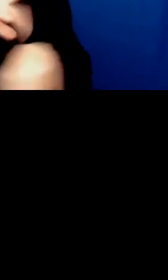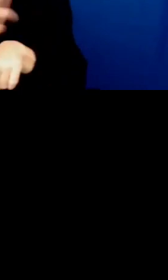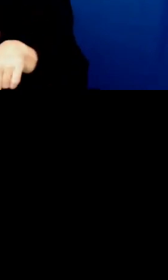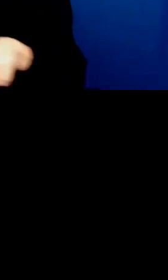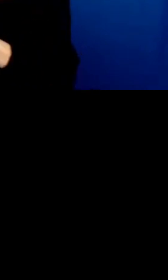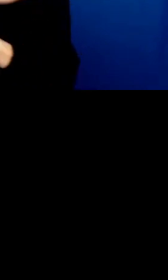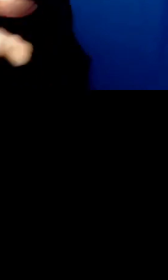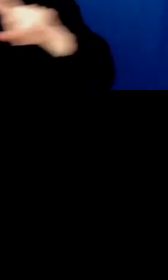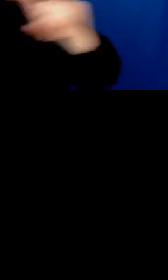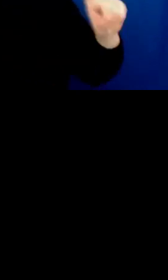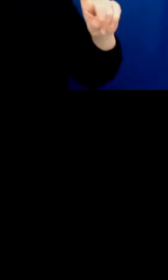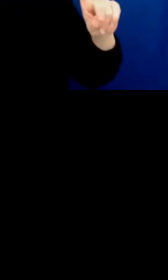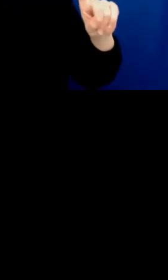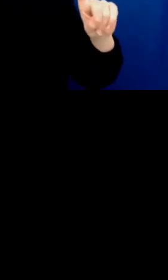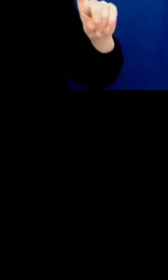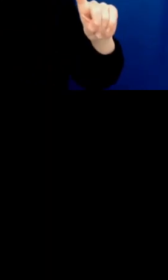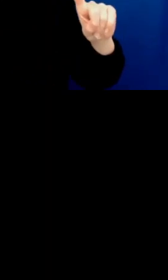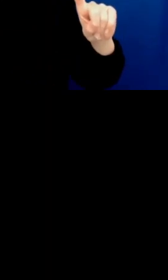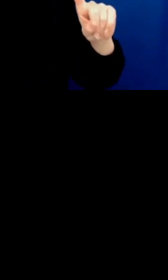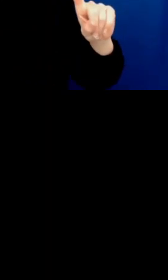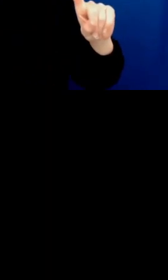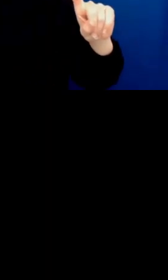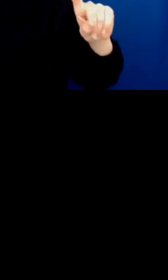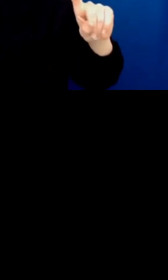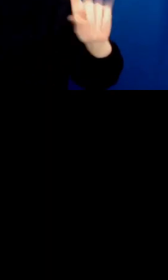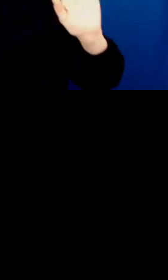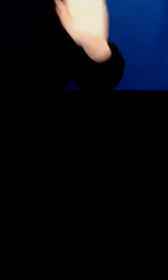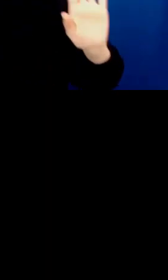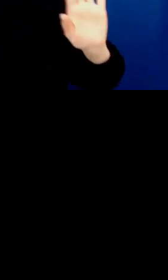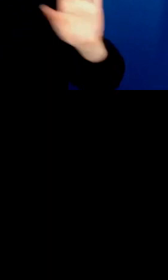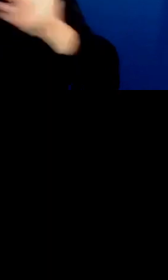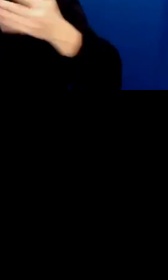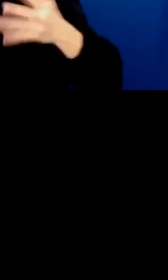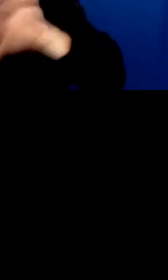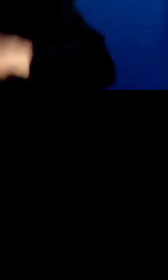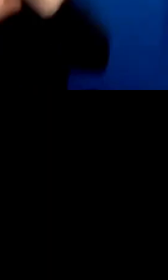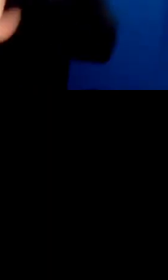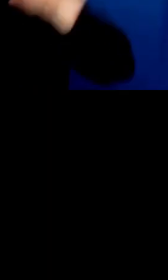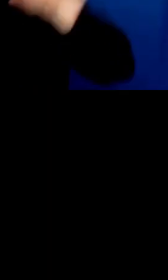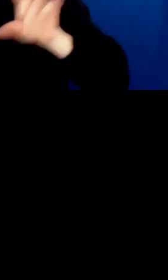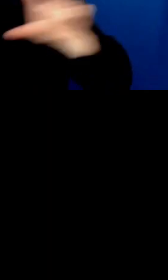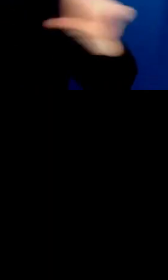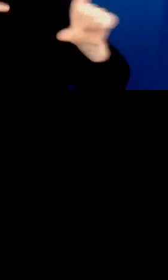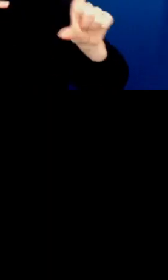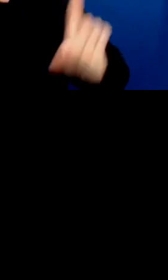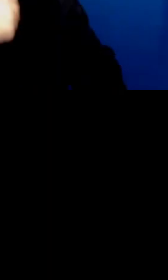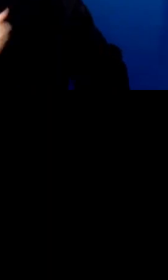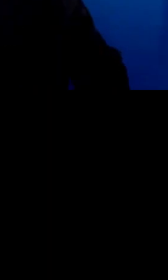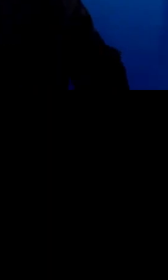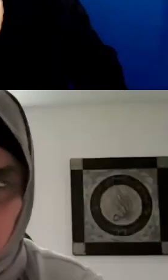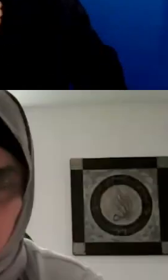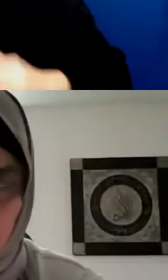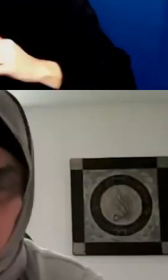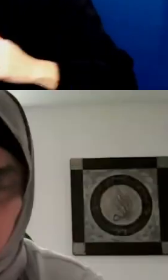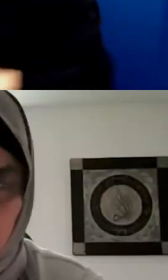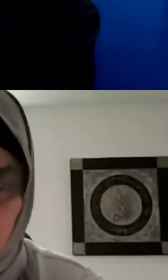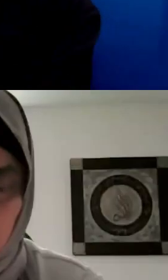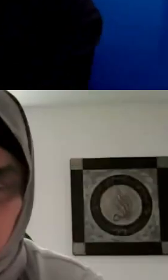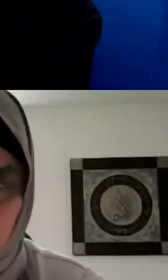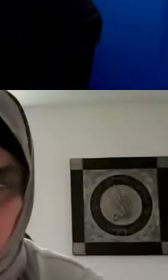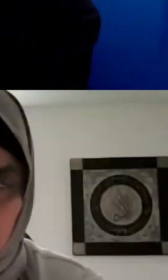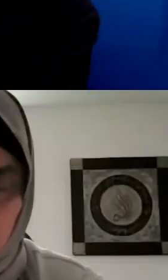and things just changed a little bit on my screen, sorry. And Rabia is going to go through the land acknowledgement and